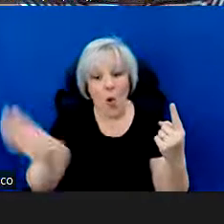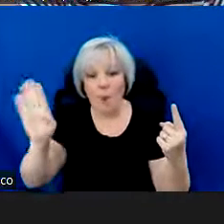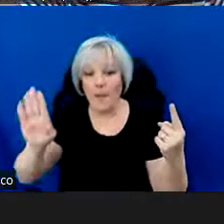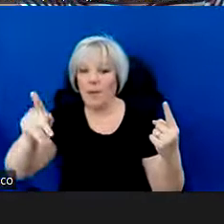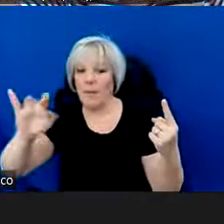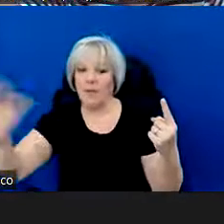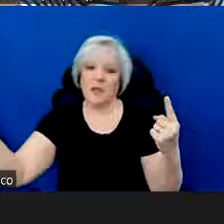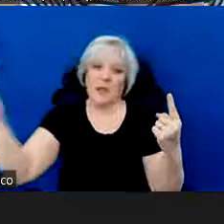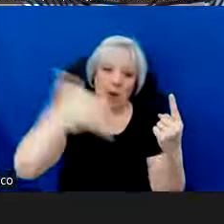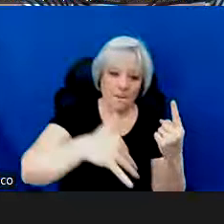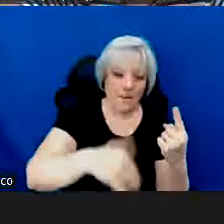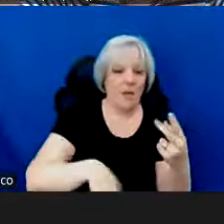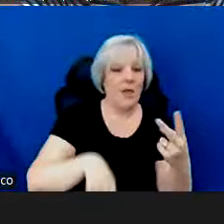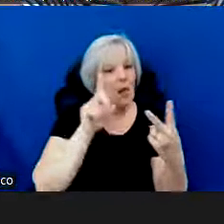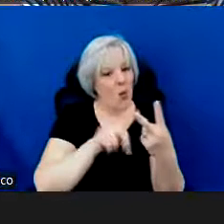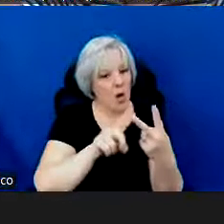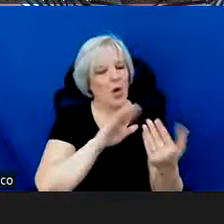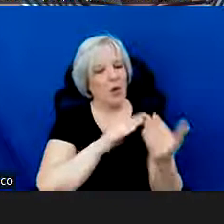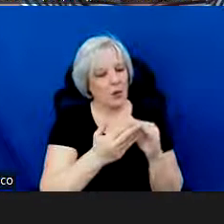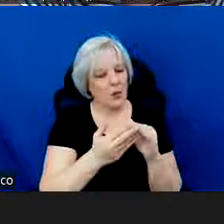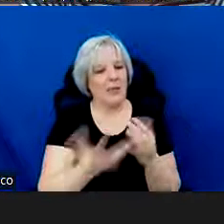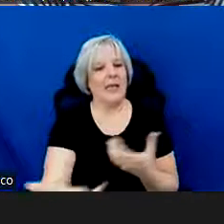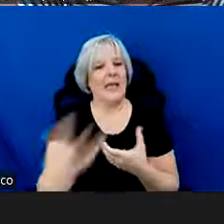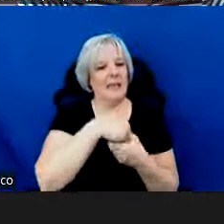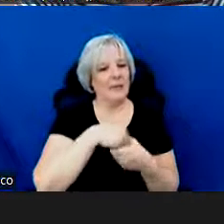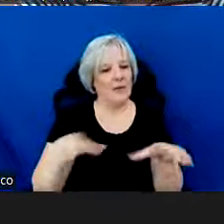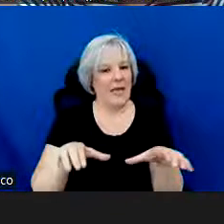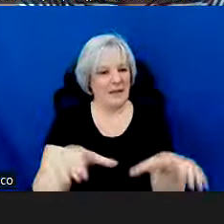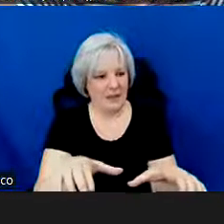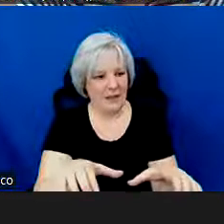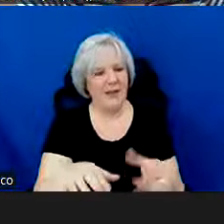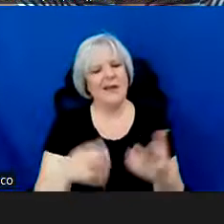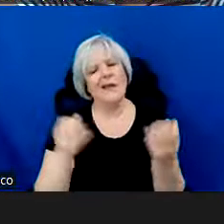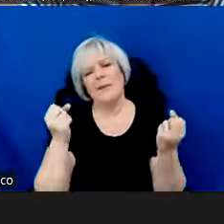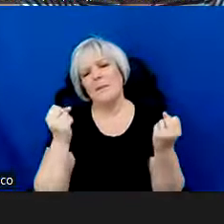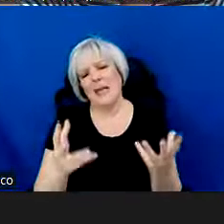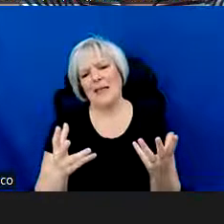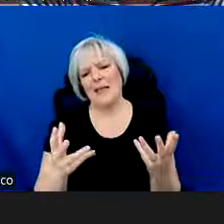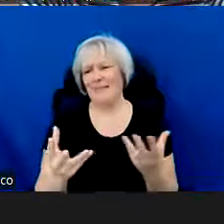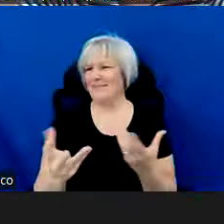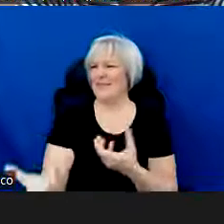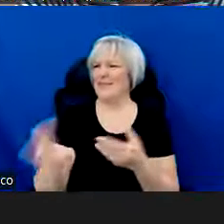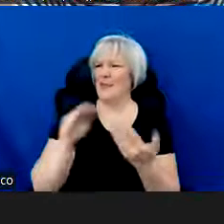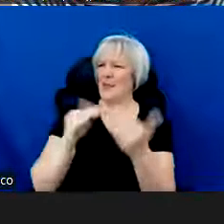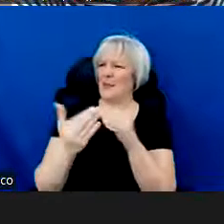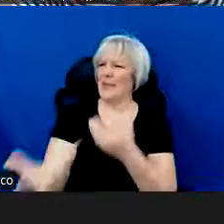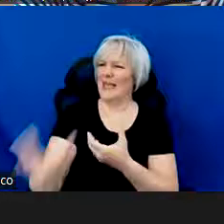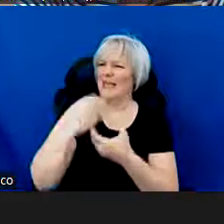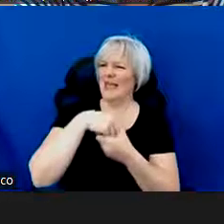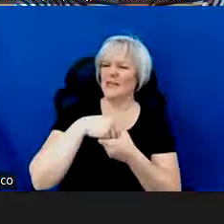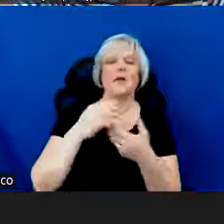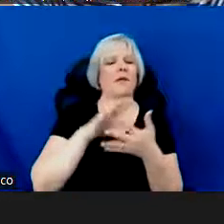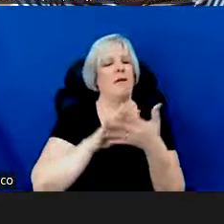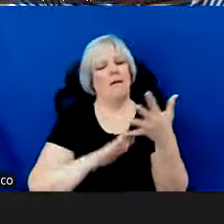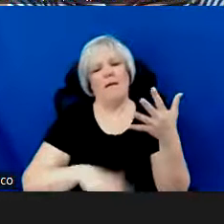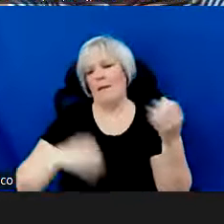and at least one community engagement activity. And there are lots of ways to define community engagement, and we'll ask you